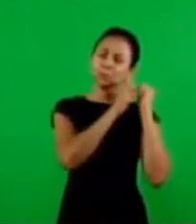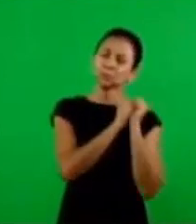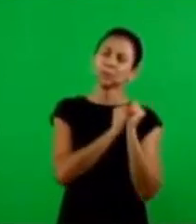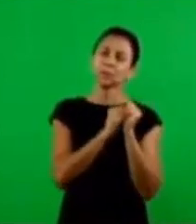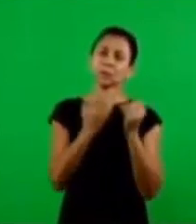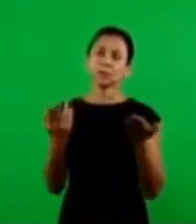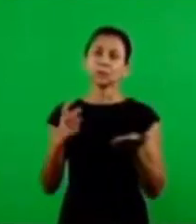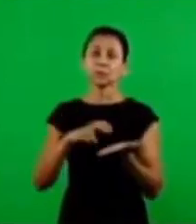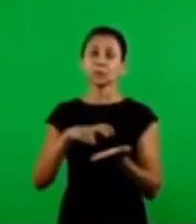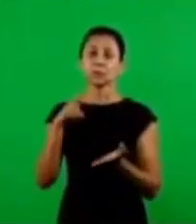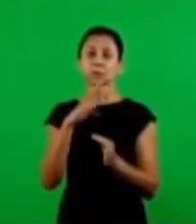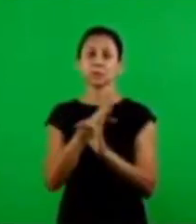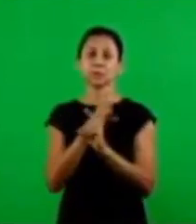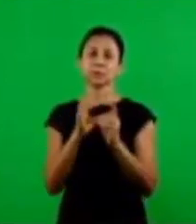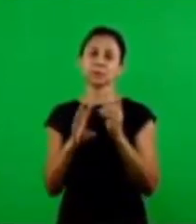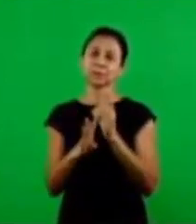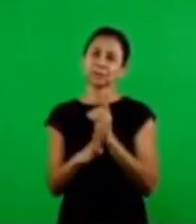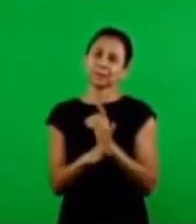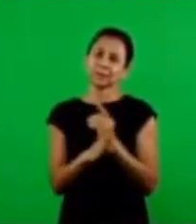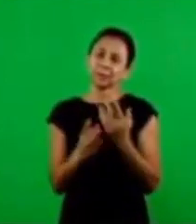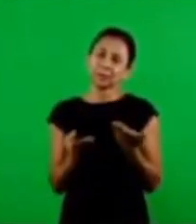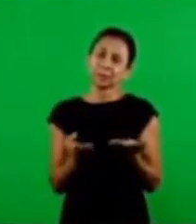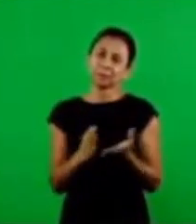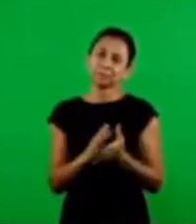running to watch satellite